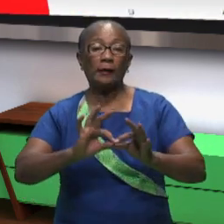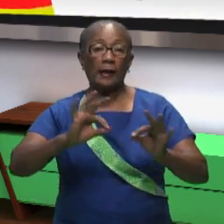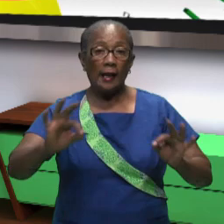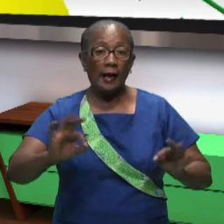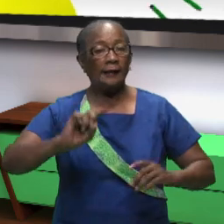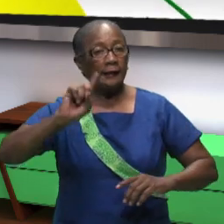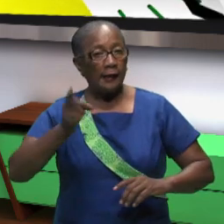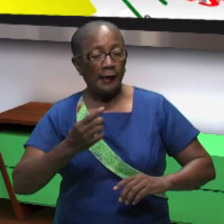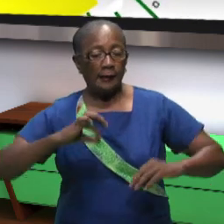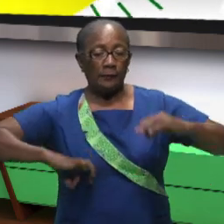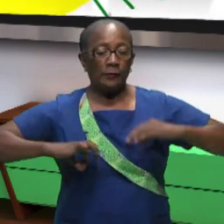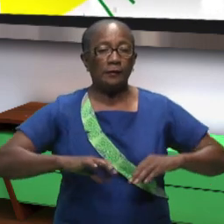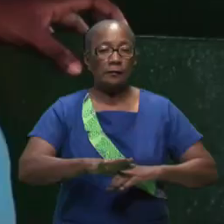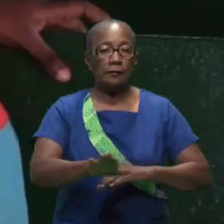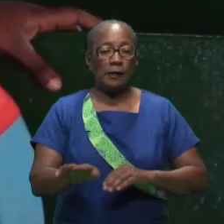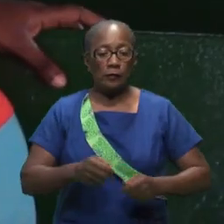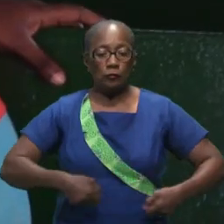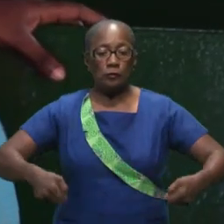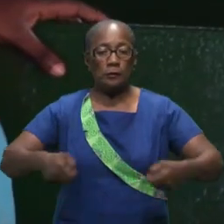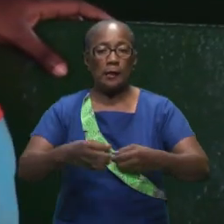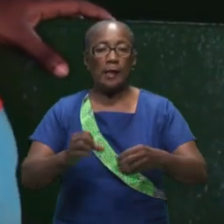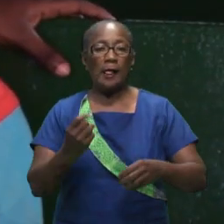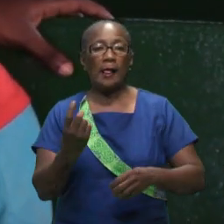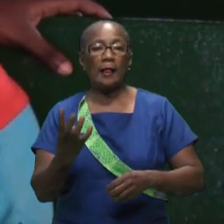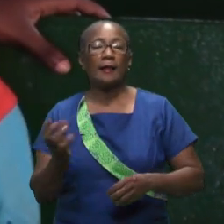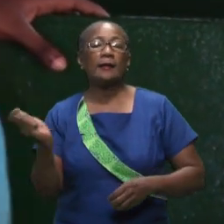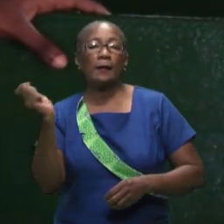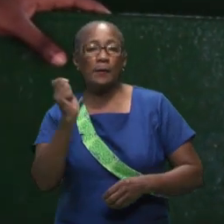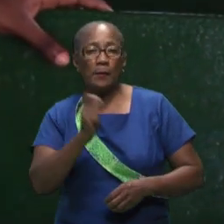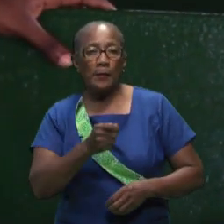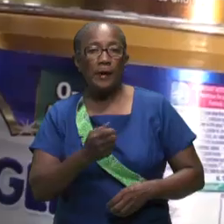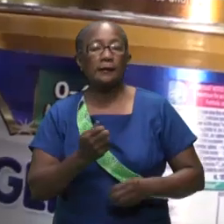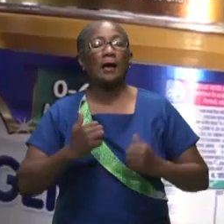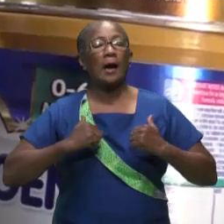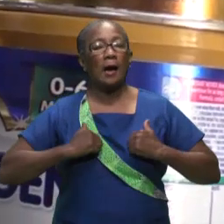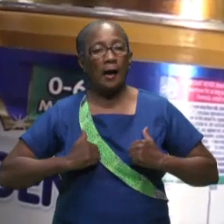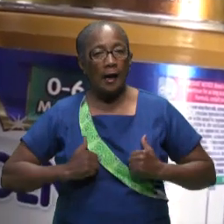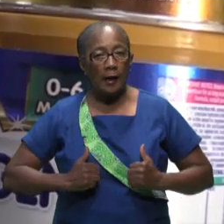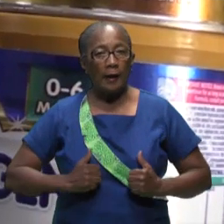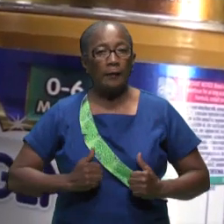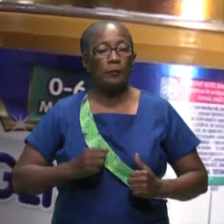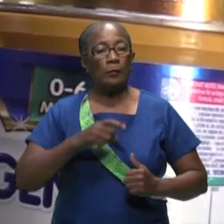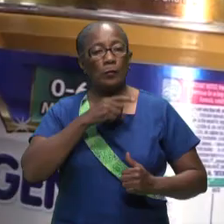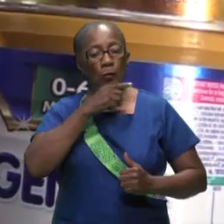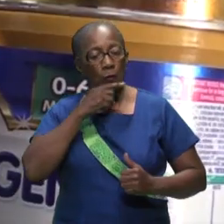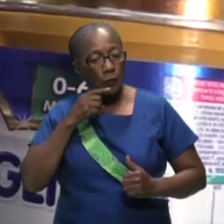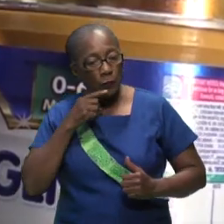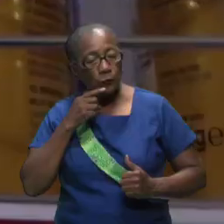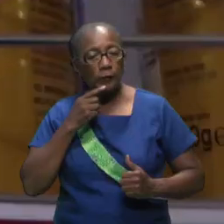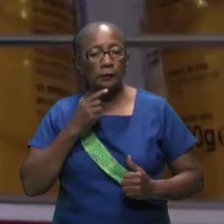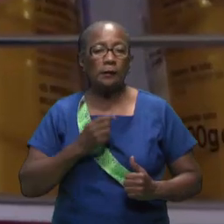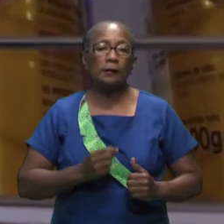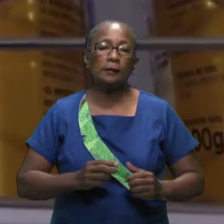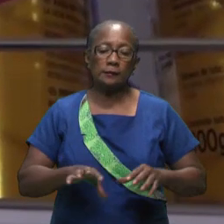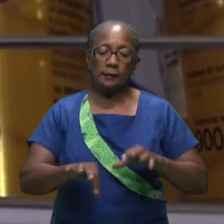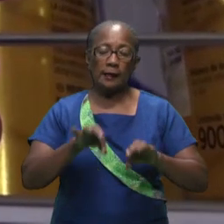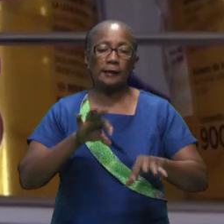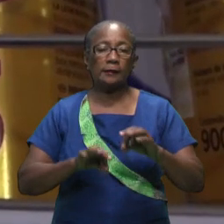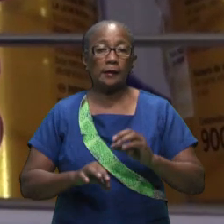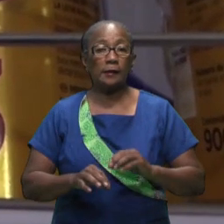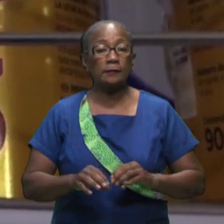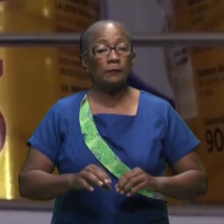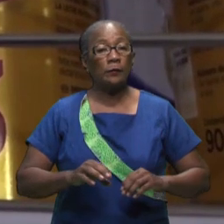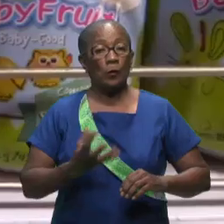000 babies for a year the registration takes place online after which the ministry of social affairs